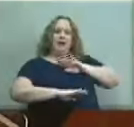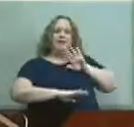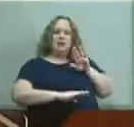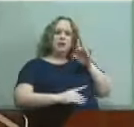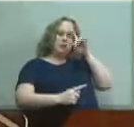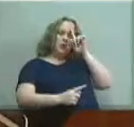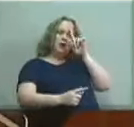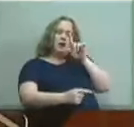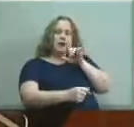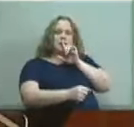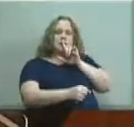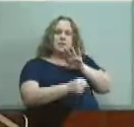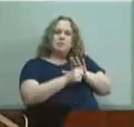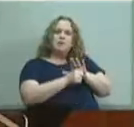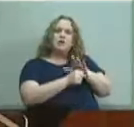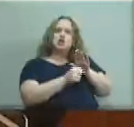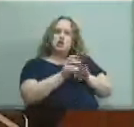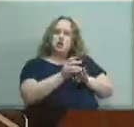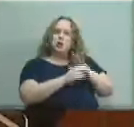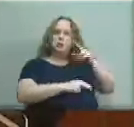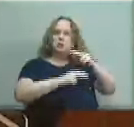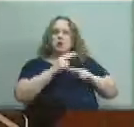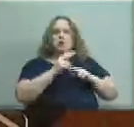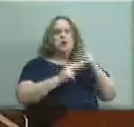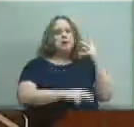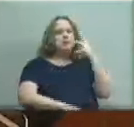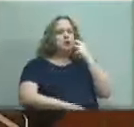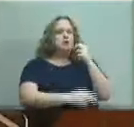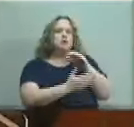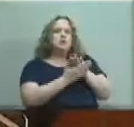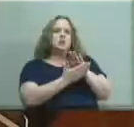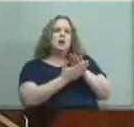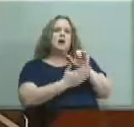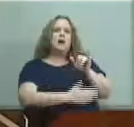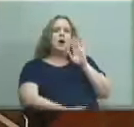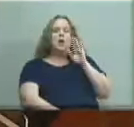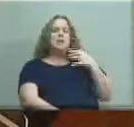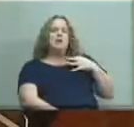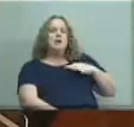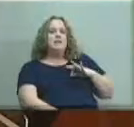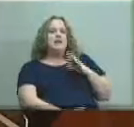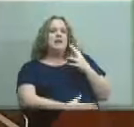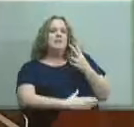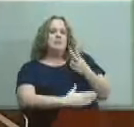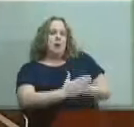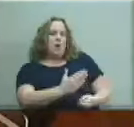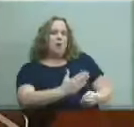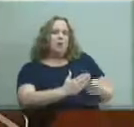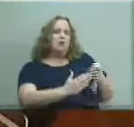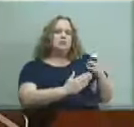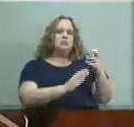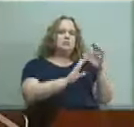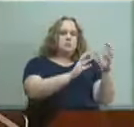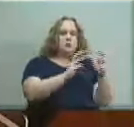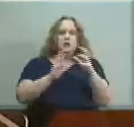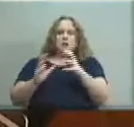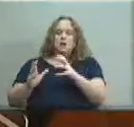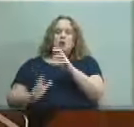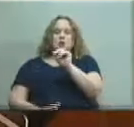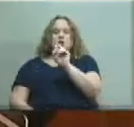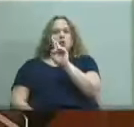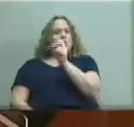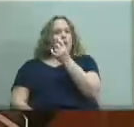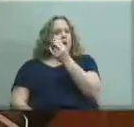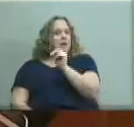building a beautiful school on that property that will benefit both parties Norton Elementary already honors the Norton family